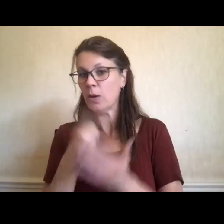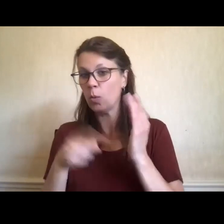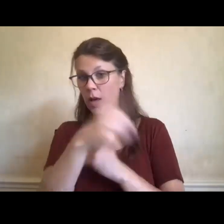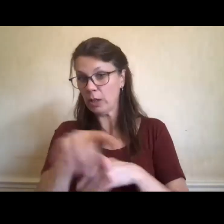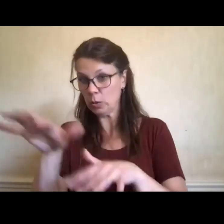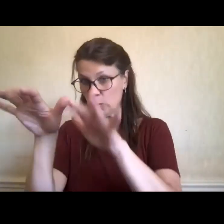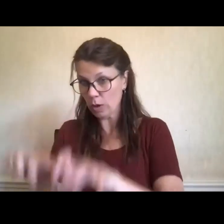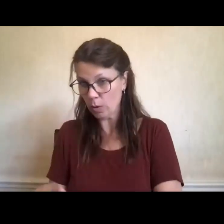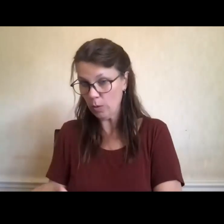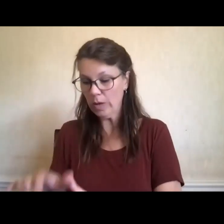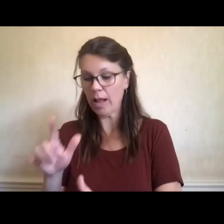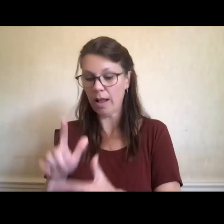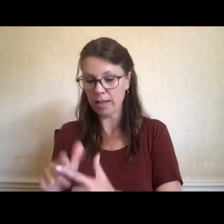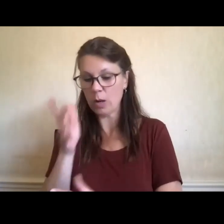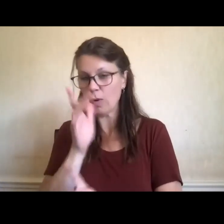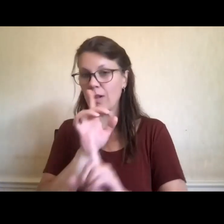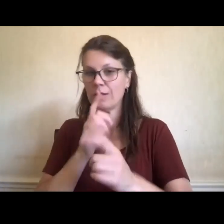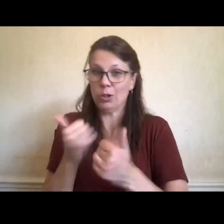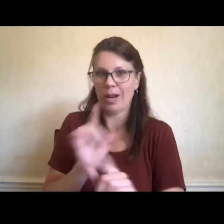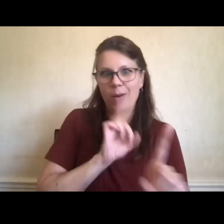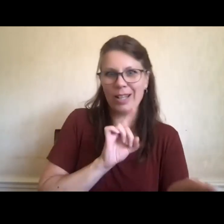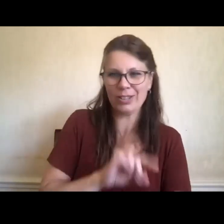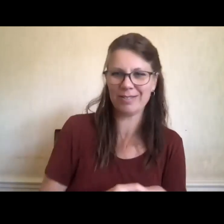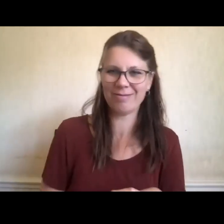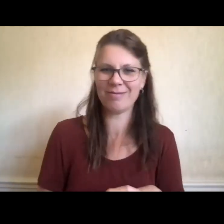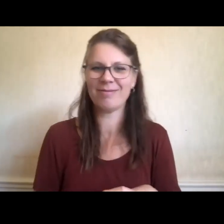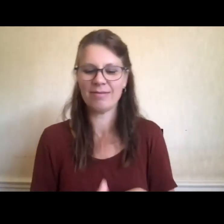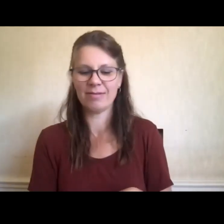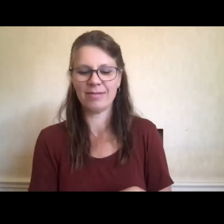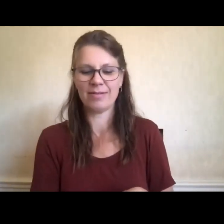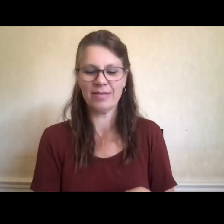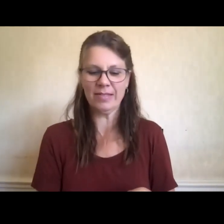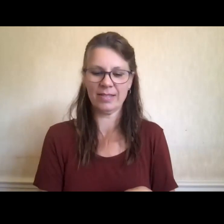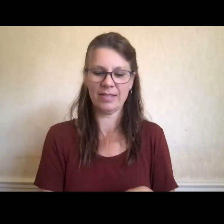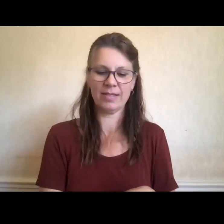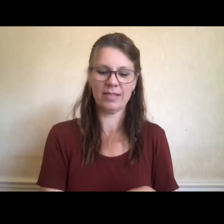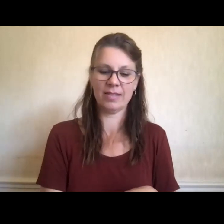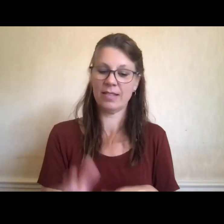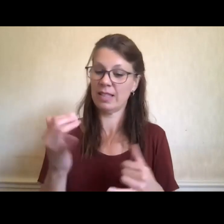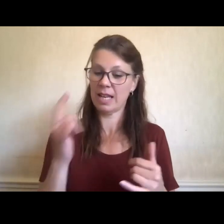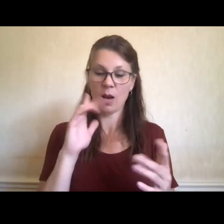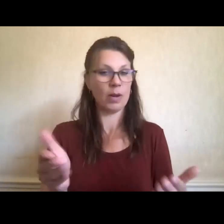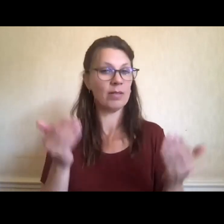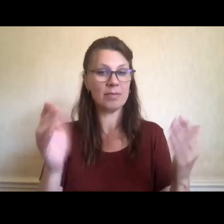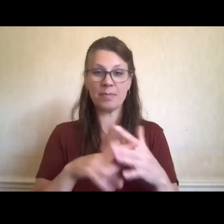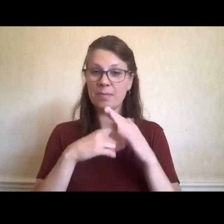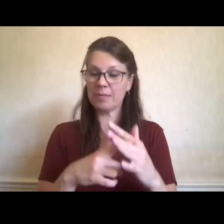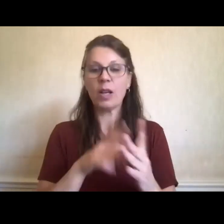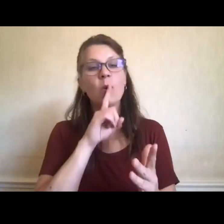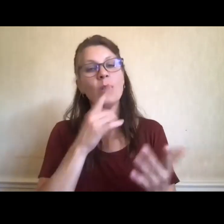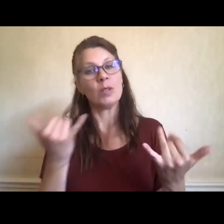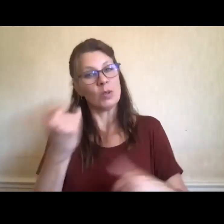with your questions. We are going to get started. We have a very simple format